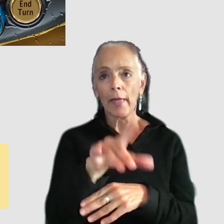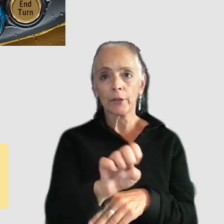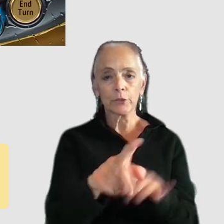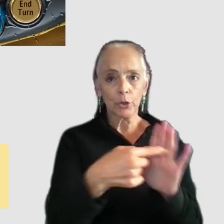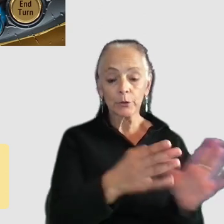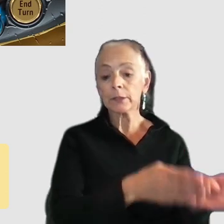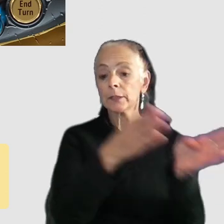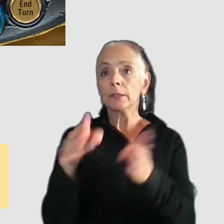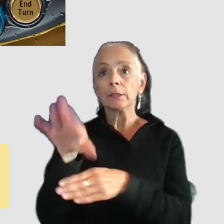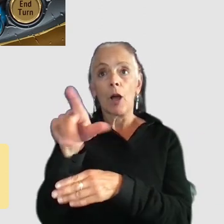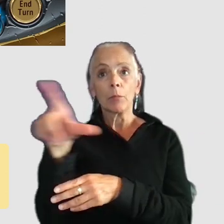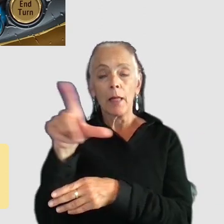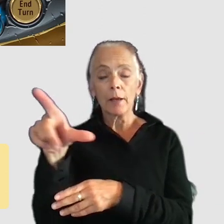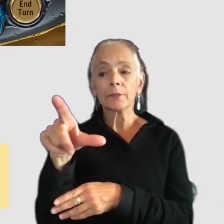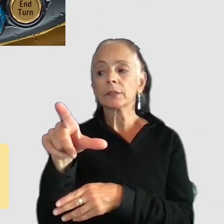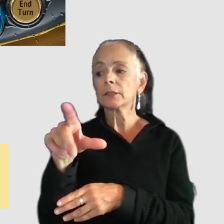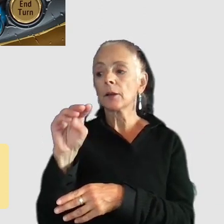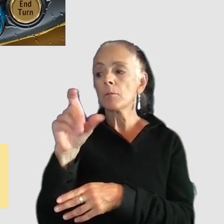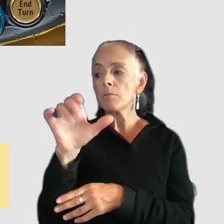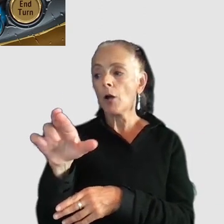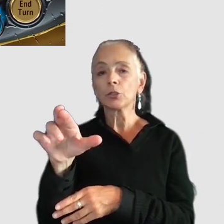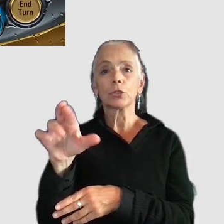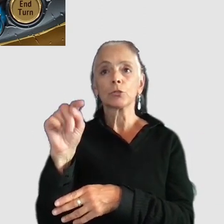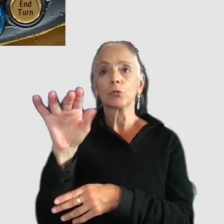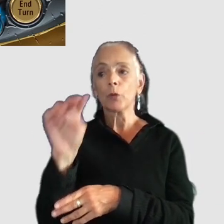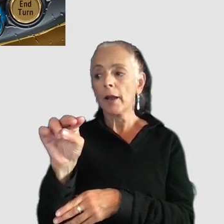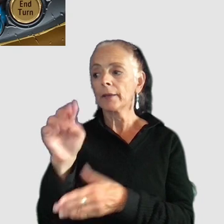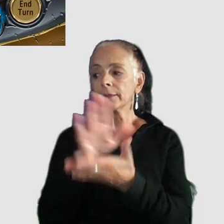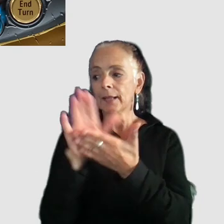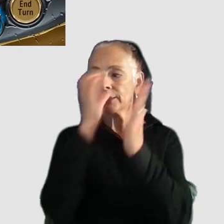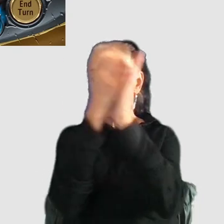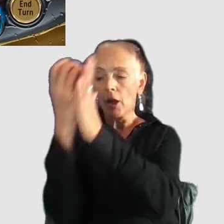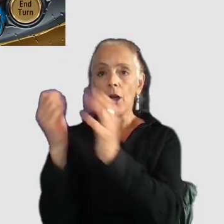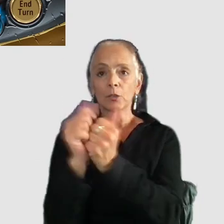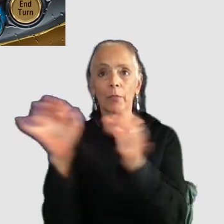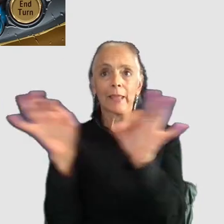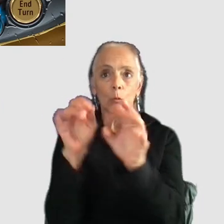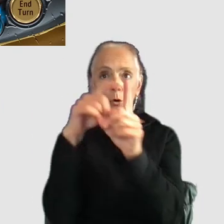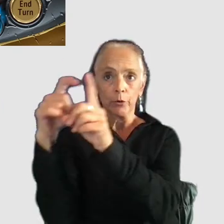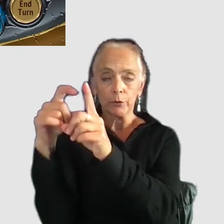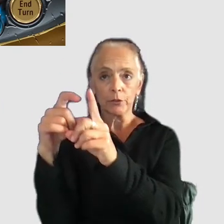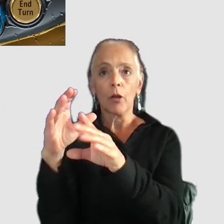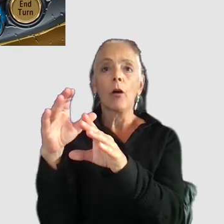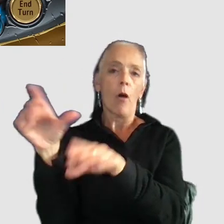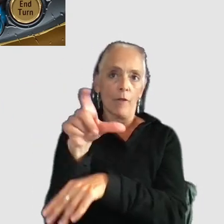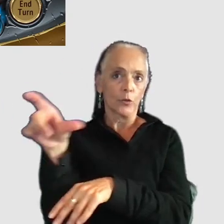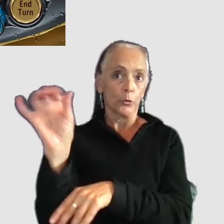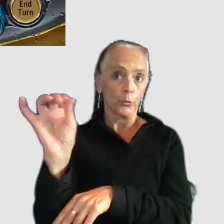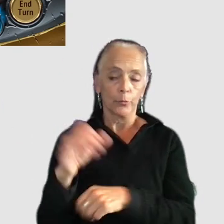monster train which also has some really nice icons next to the keywords and this is on hover as well so